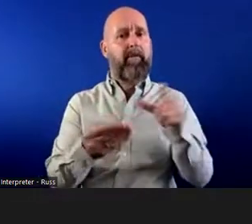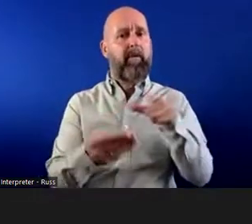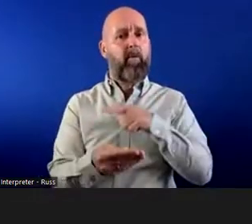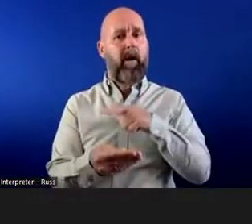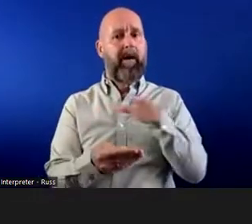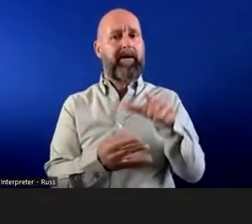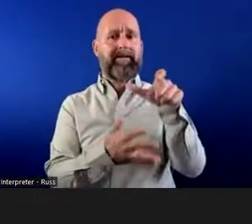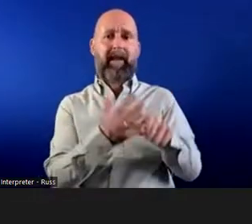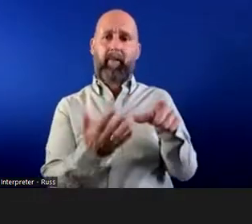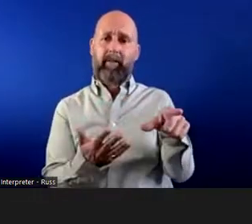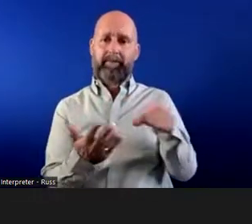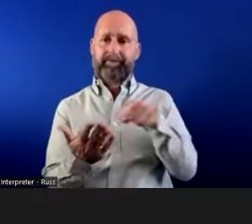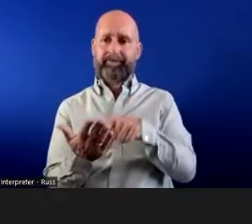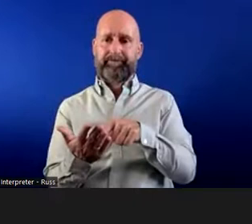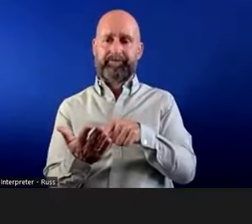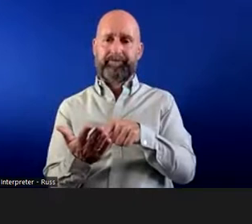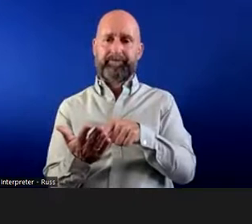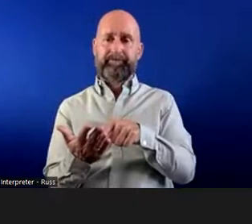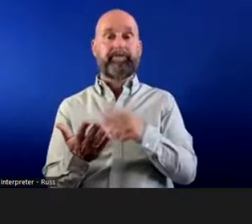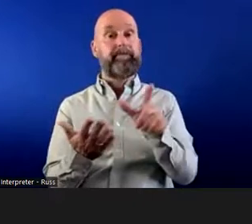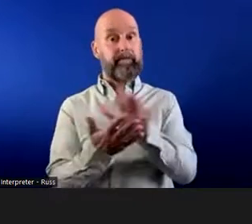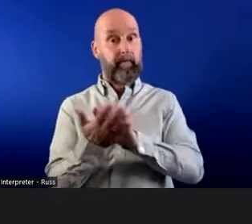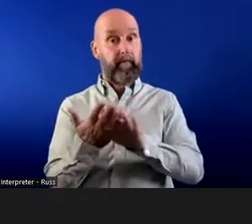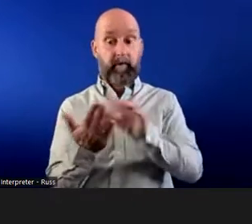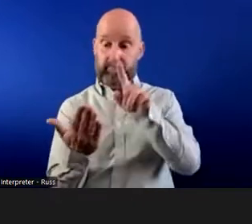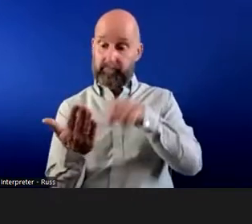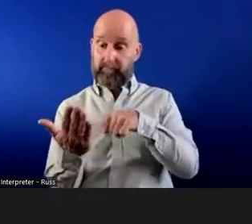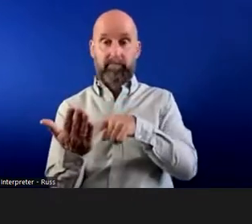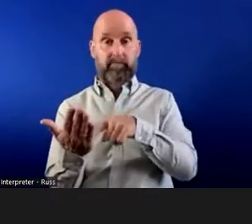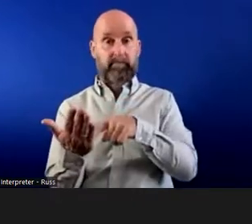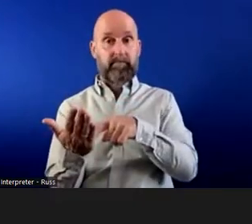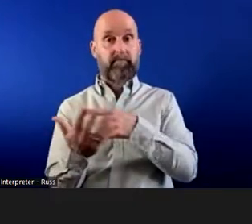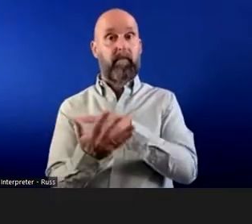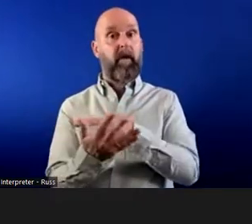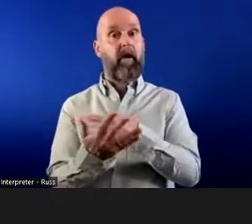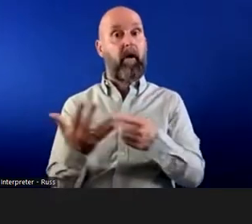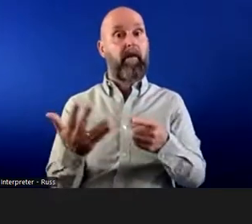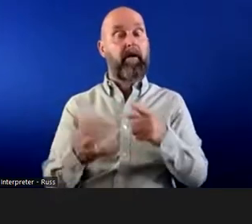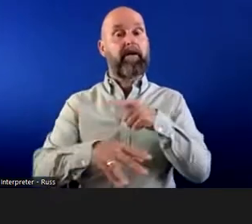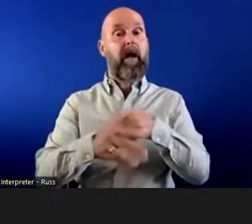disability and it left no room for other legitimate absence.